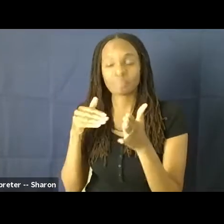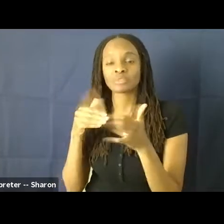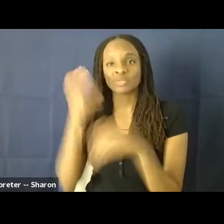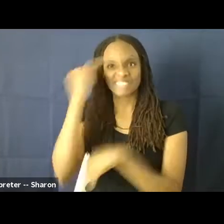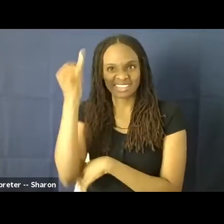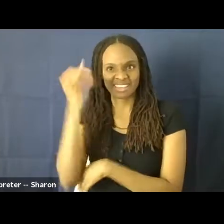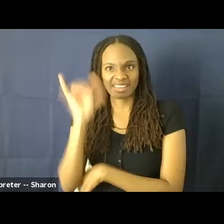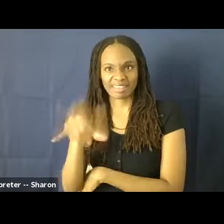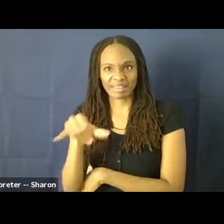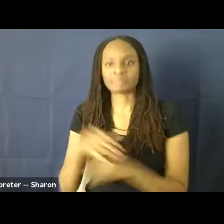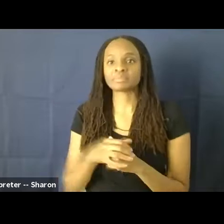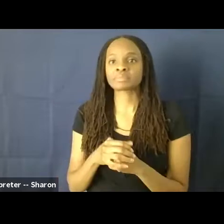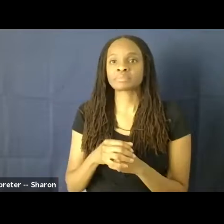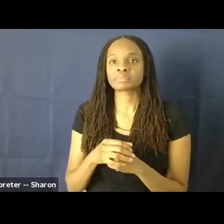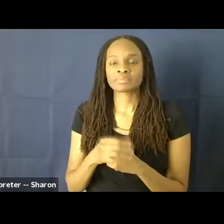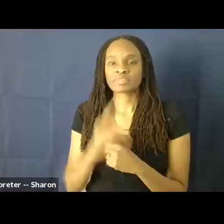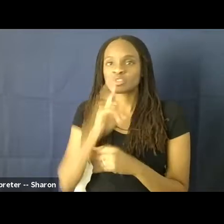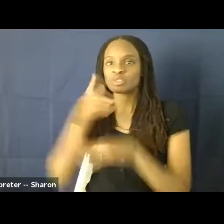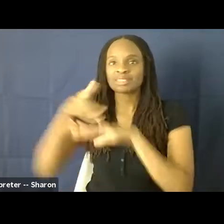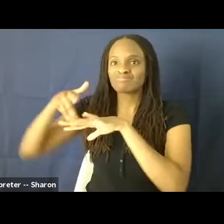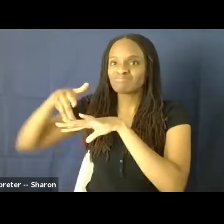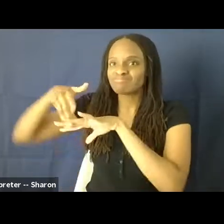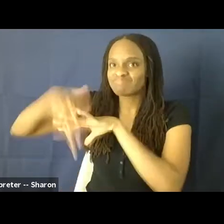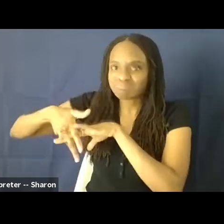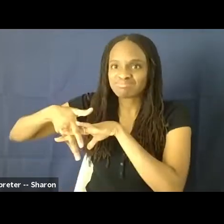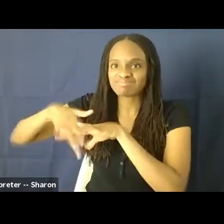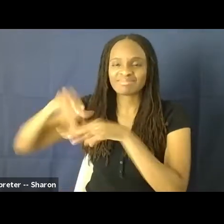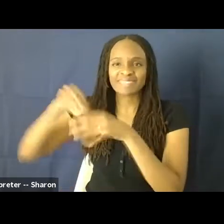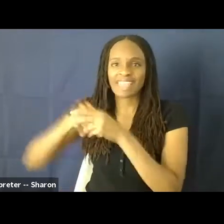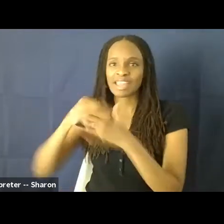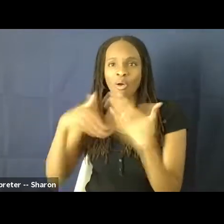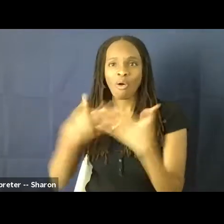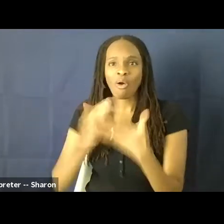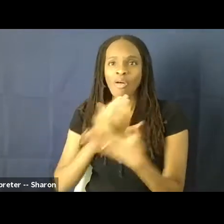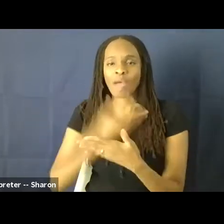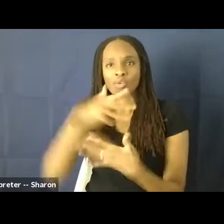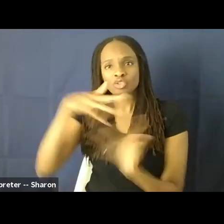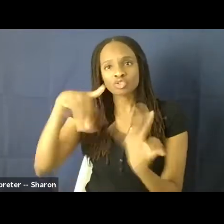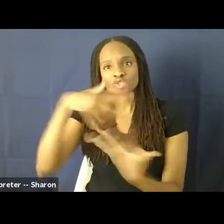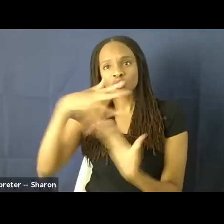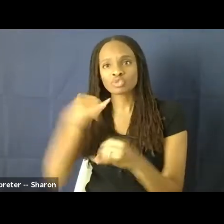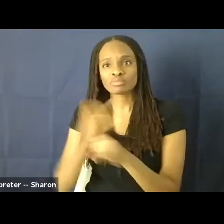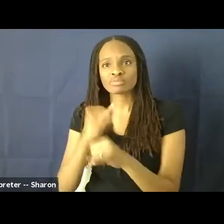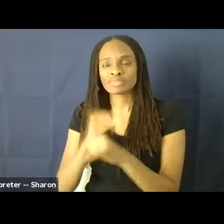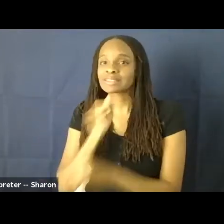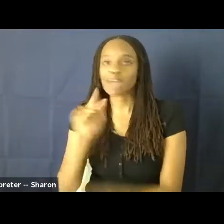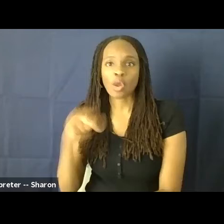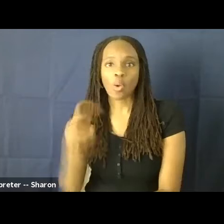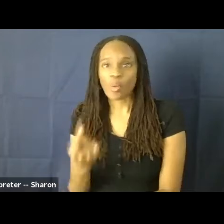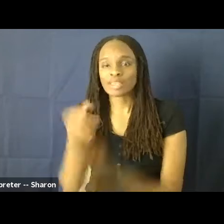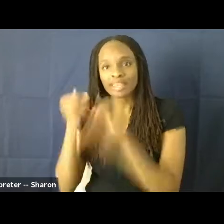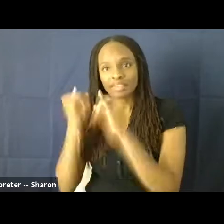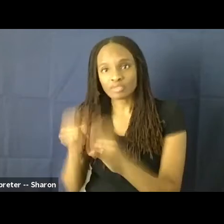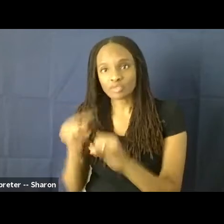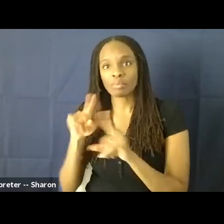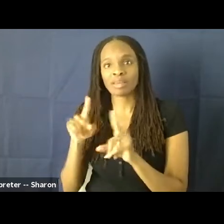entrenched and entangled in all of our social institutions. And it's not just a matter of individual races. It's actually at a